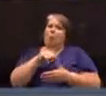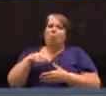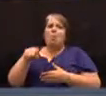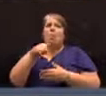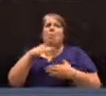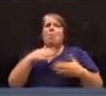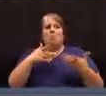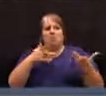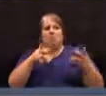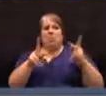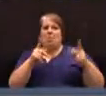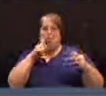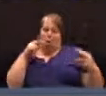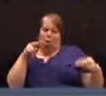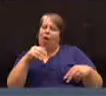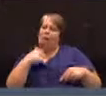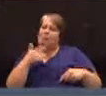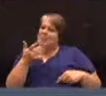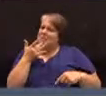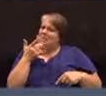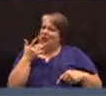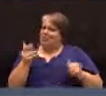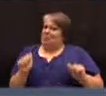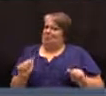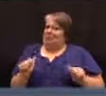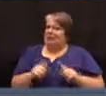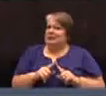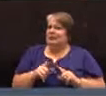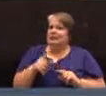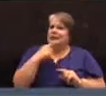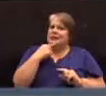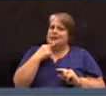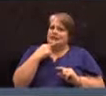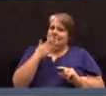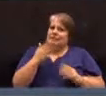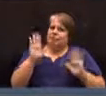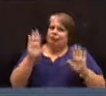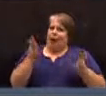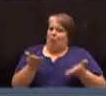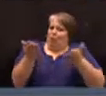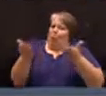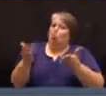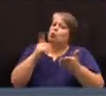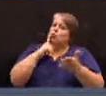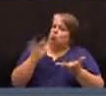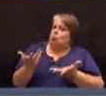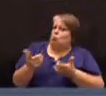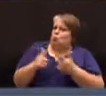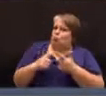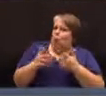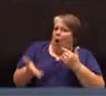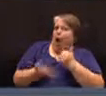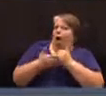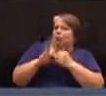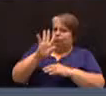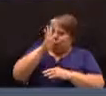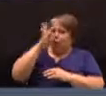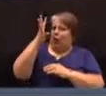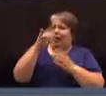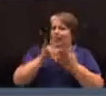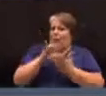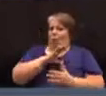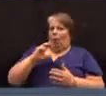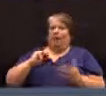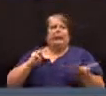proposal favorably, and I think that implicit in it is an offer by Mr. Agave to help convene that committee. Further